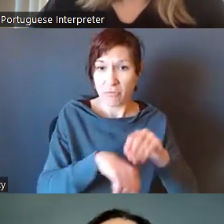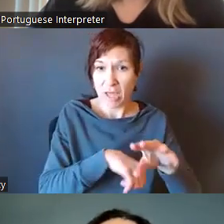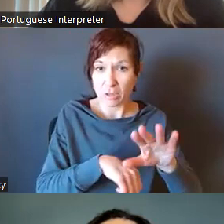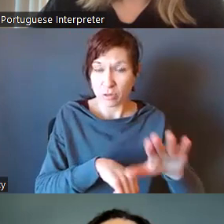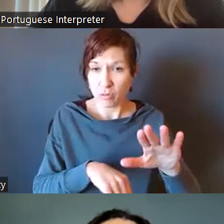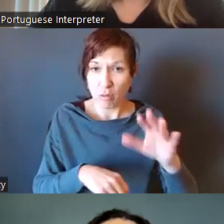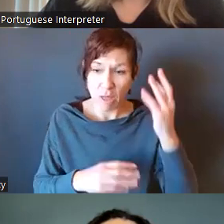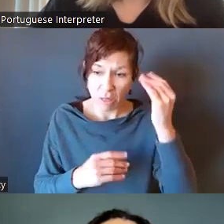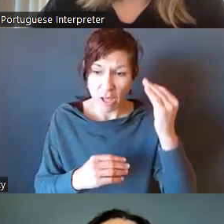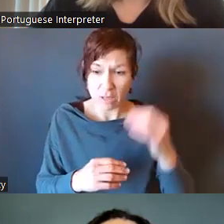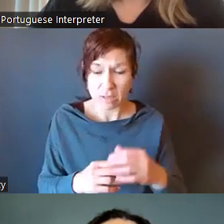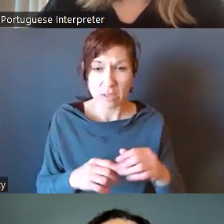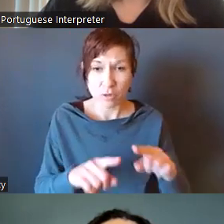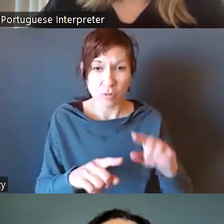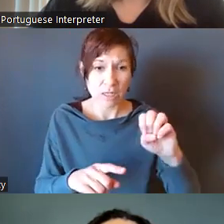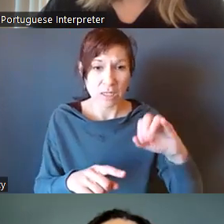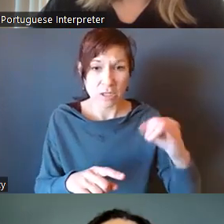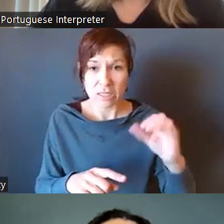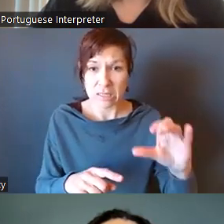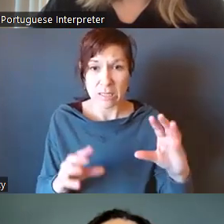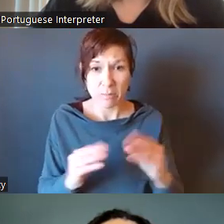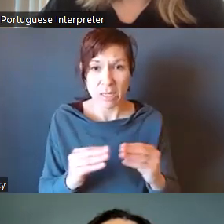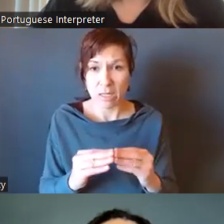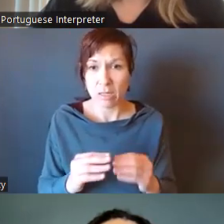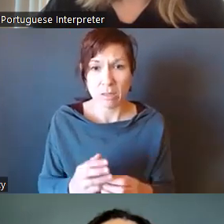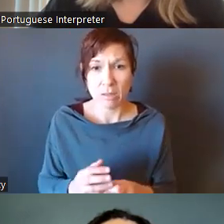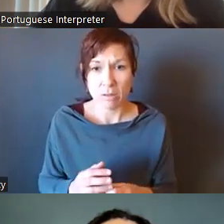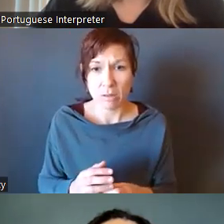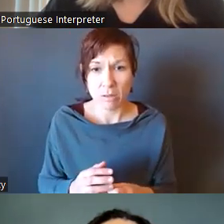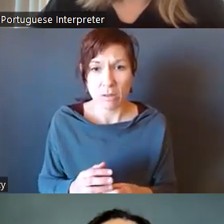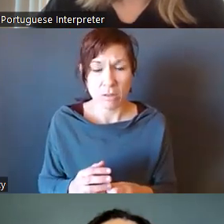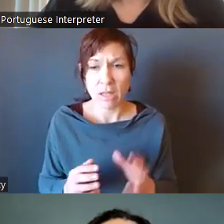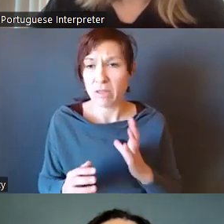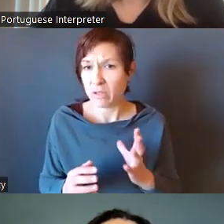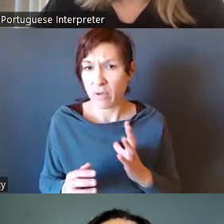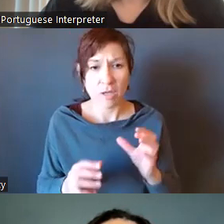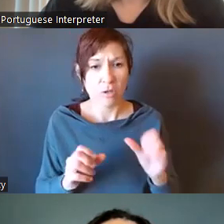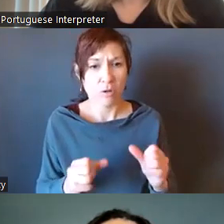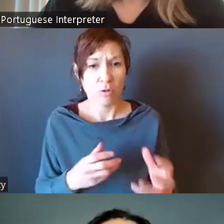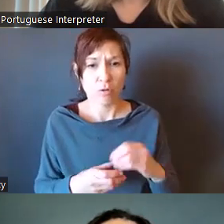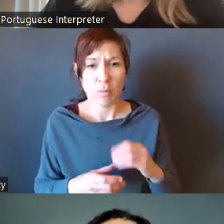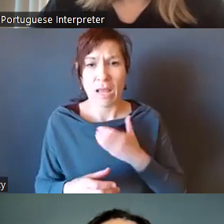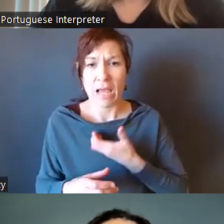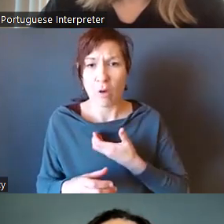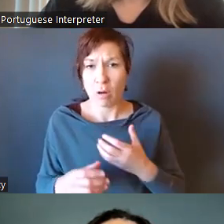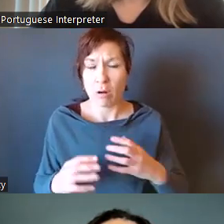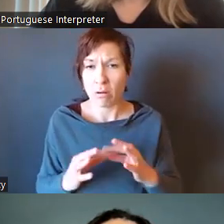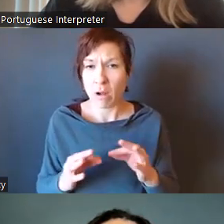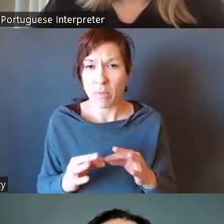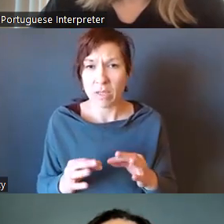in an EJC meeting, you know, we, we could incorporate that into our comments. But I don't anticipate